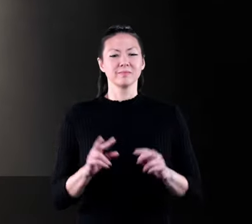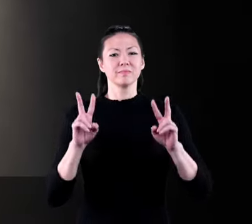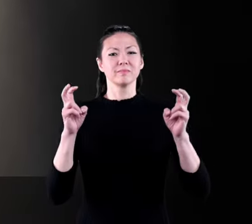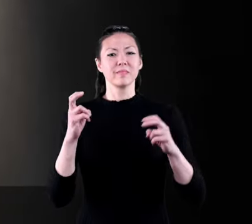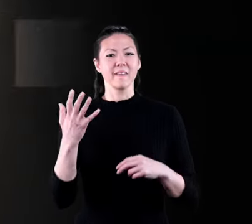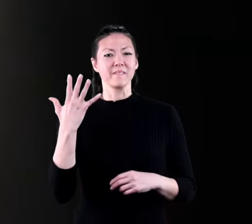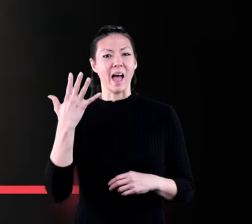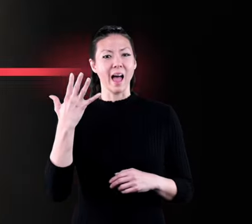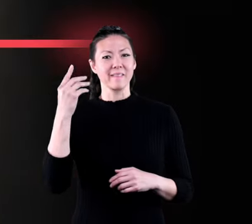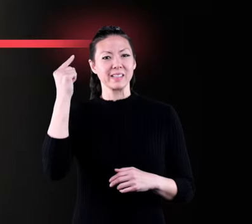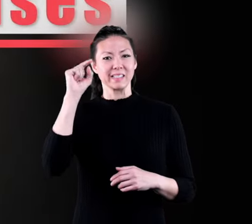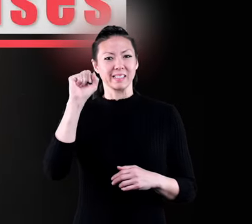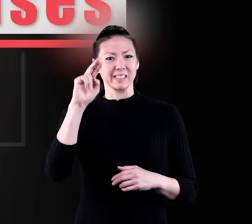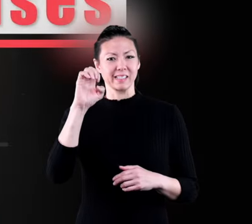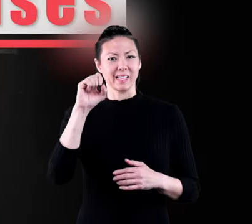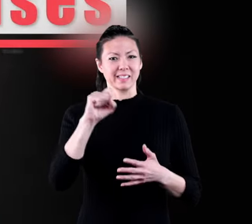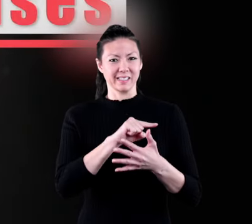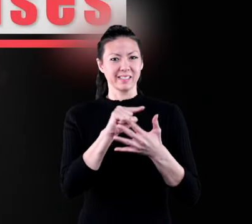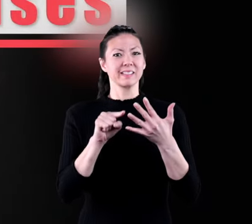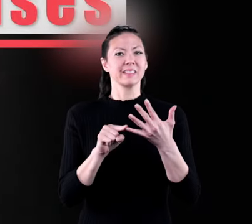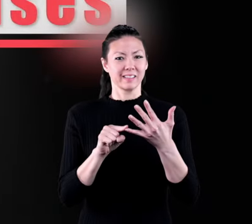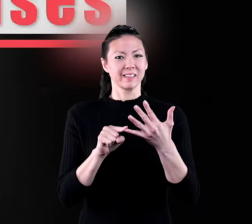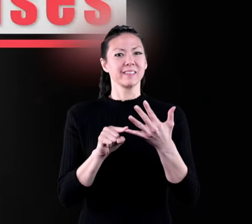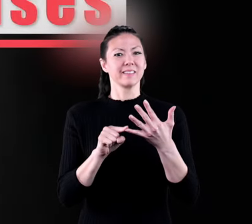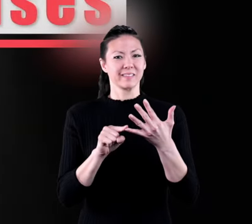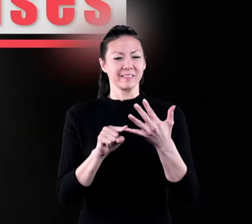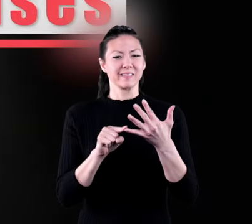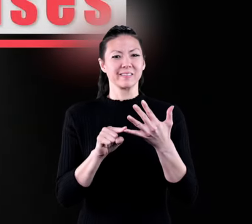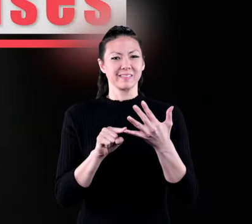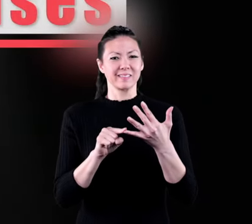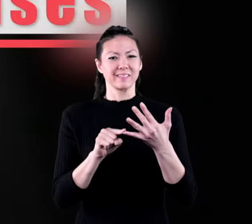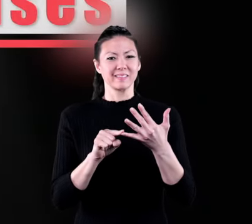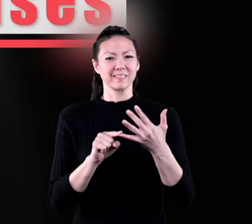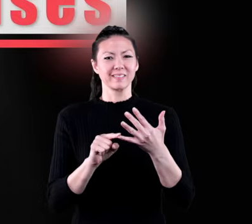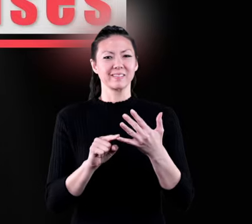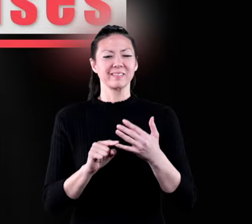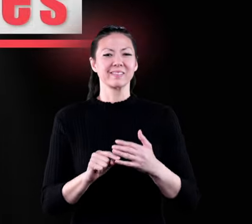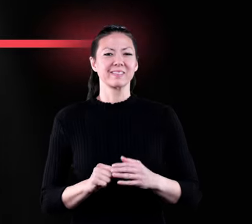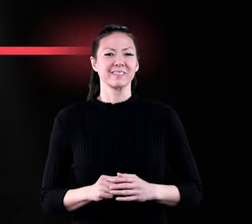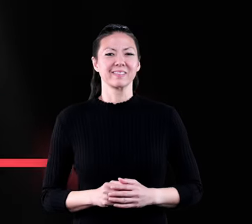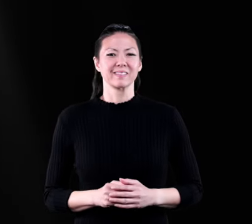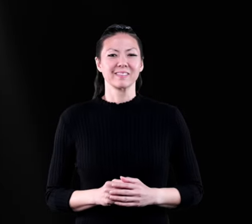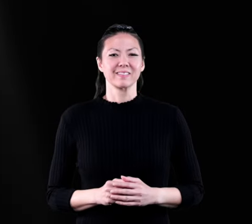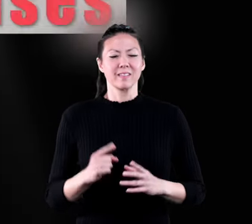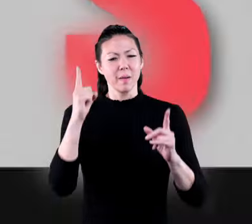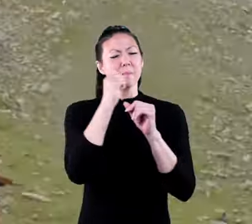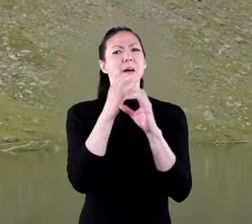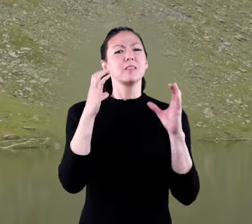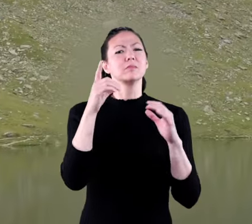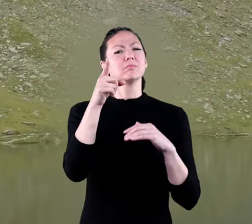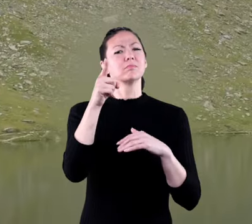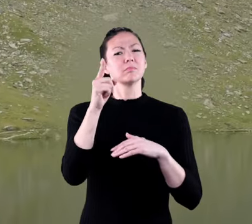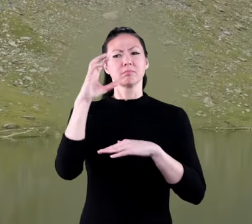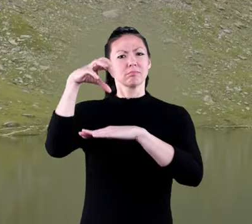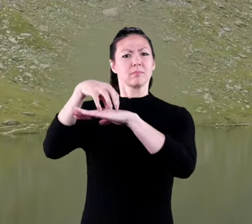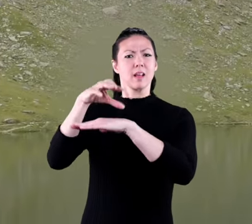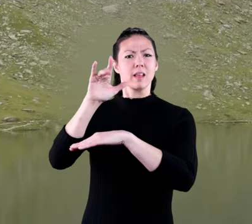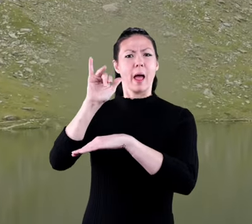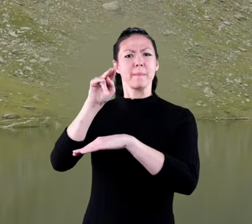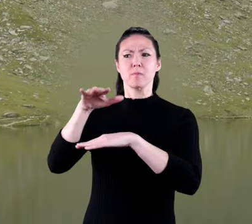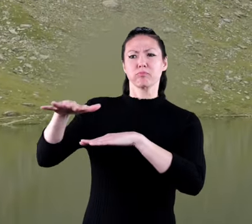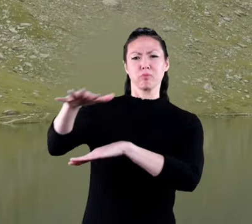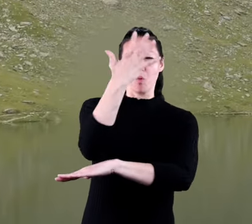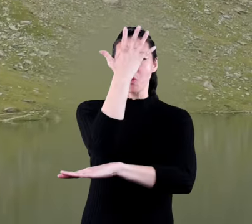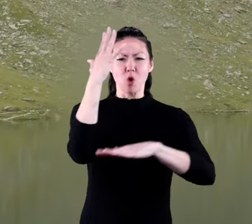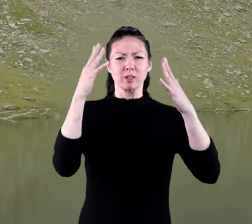this video is about the five senses the five senses imagine you're at a cabin